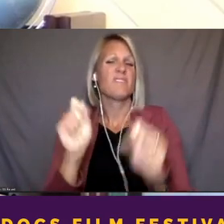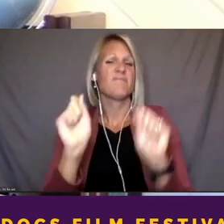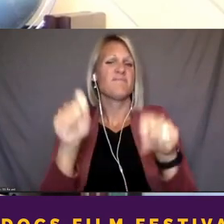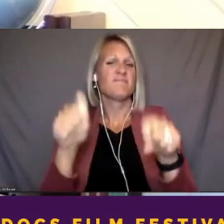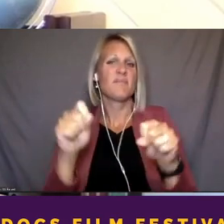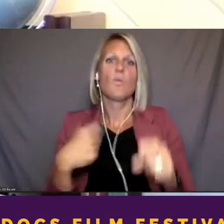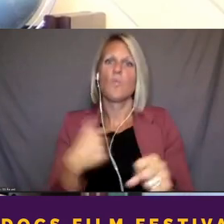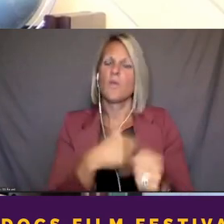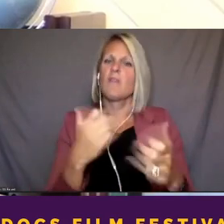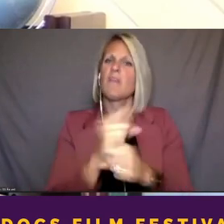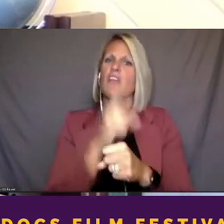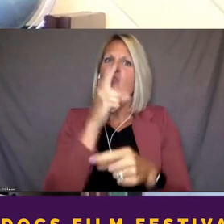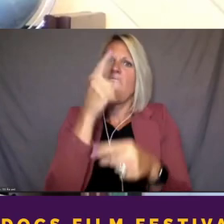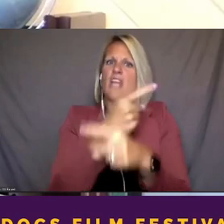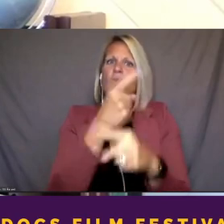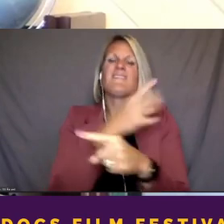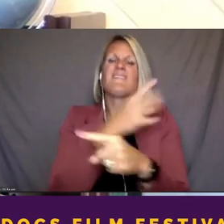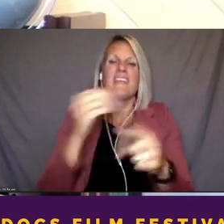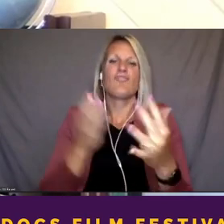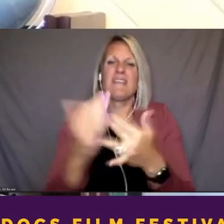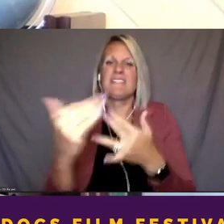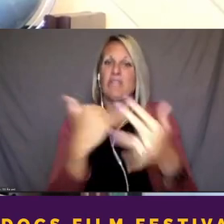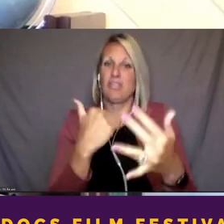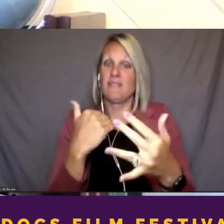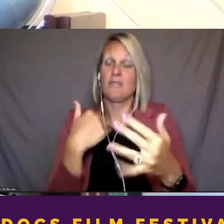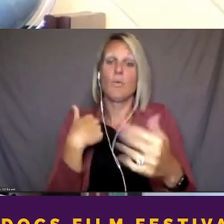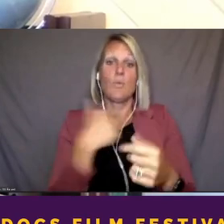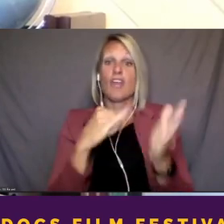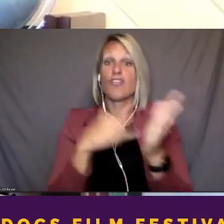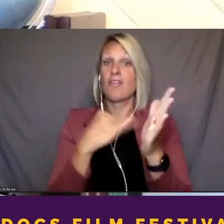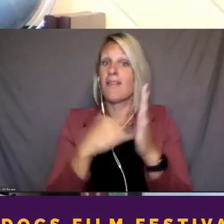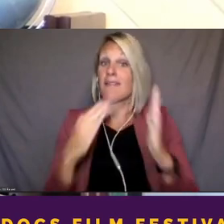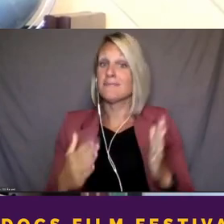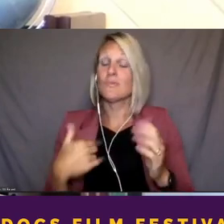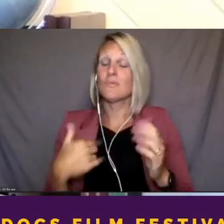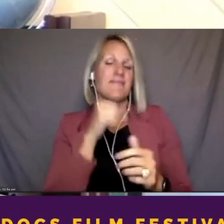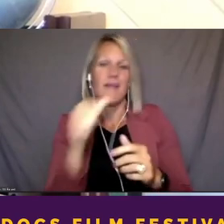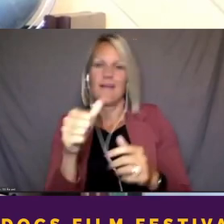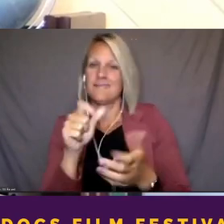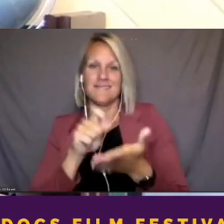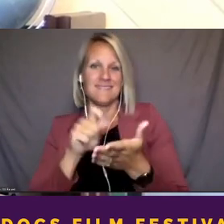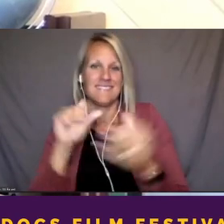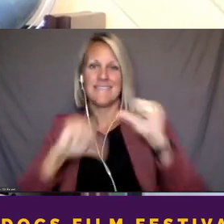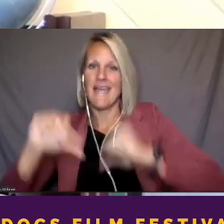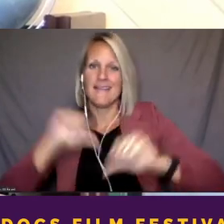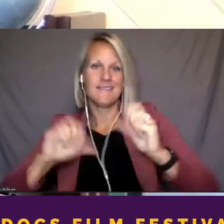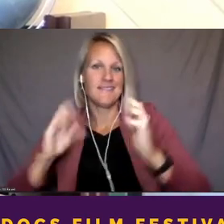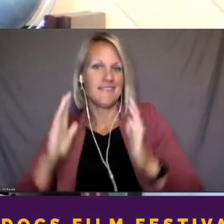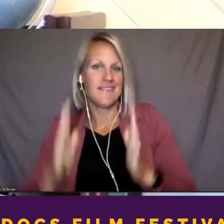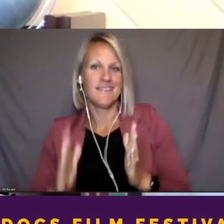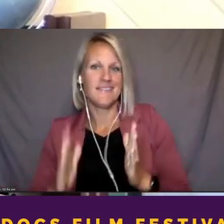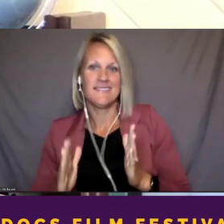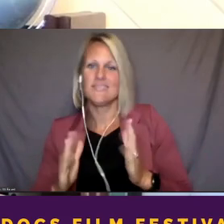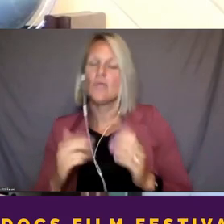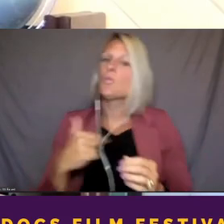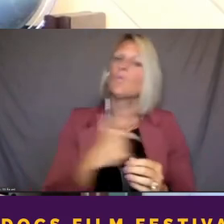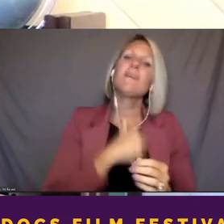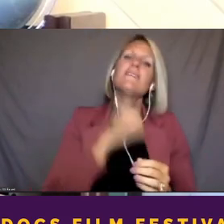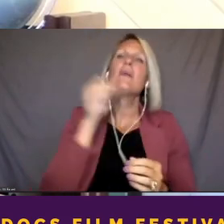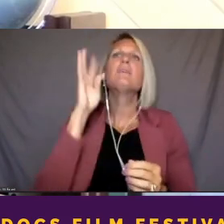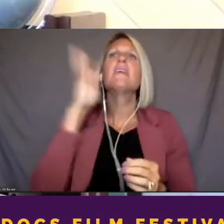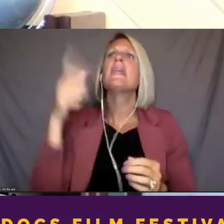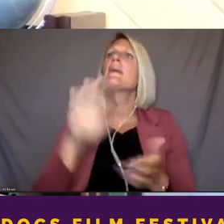you know, because ultimately we are journalists. We're not scientists. So we weren't trying to be the experts. We were trying to